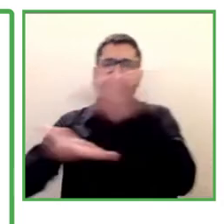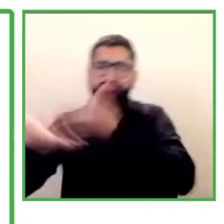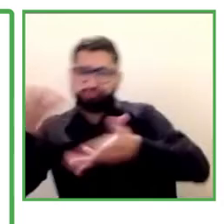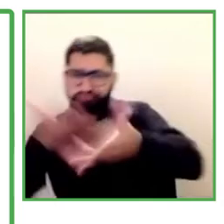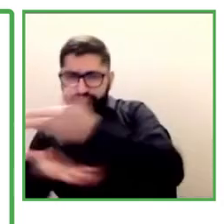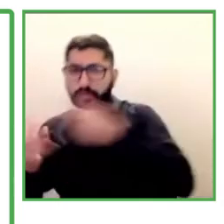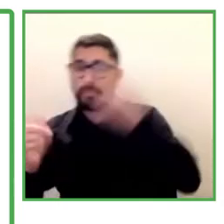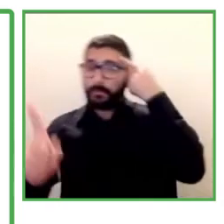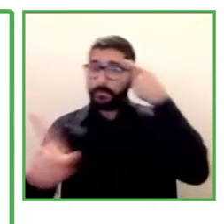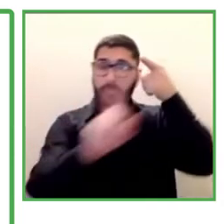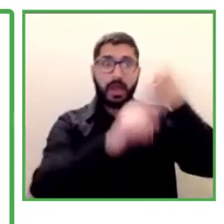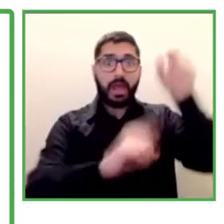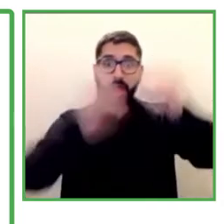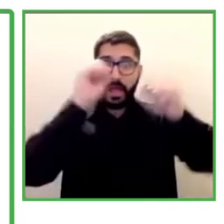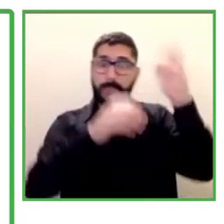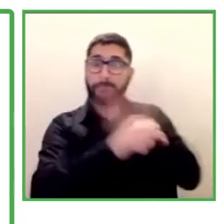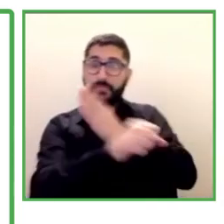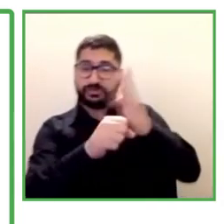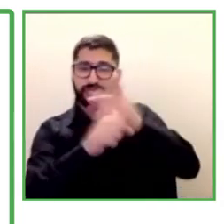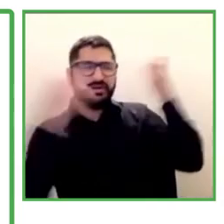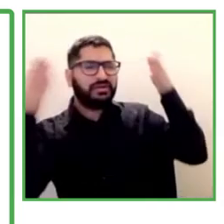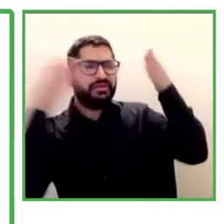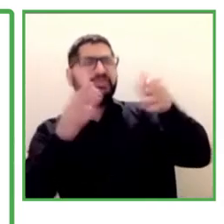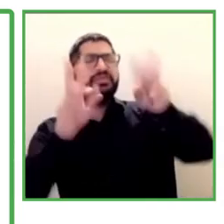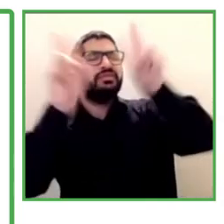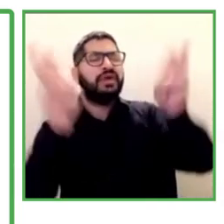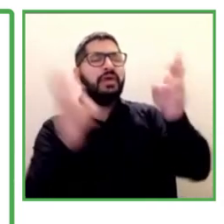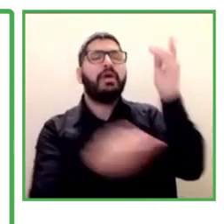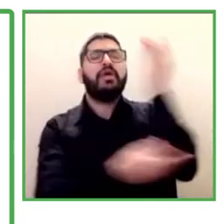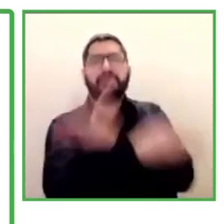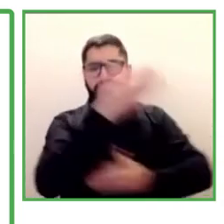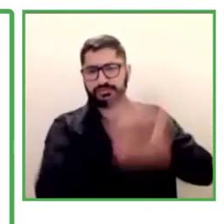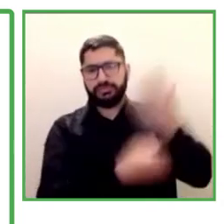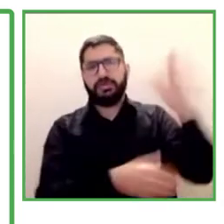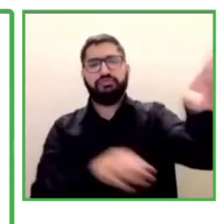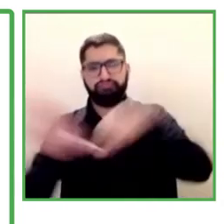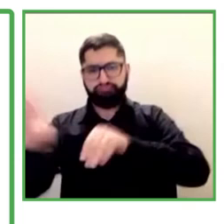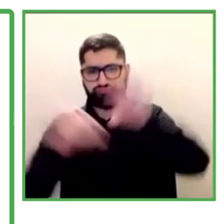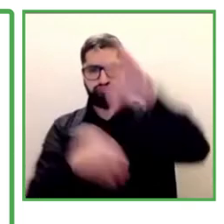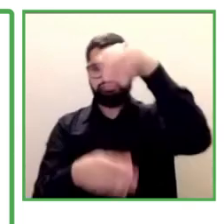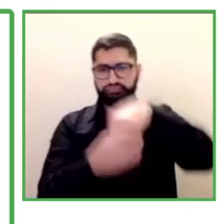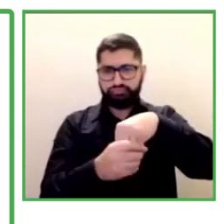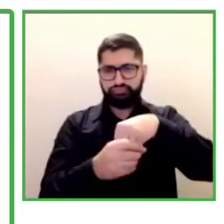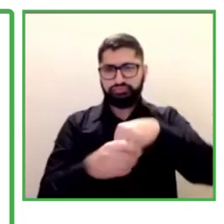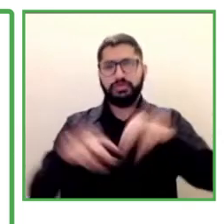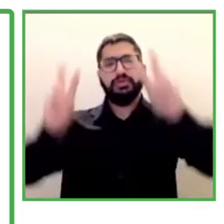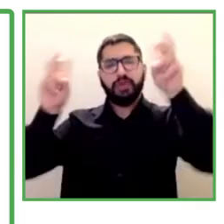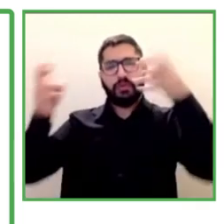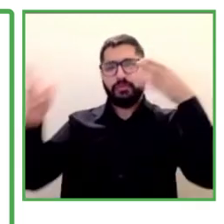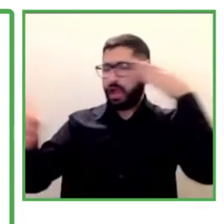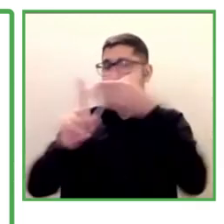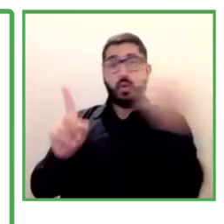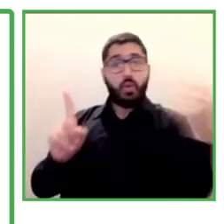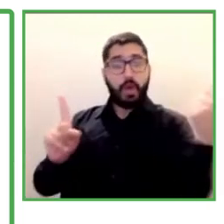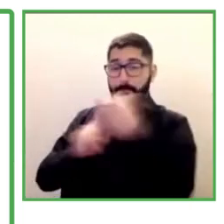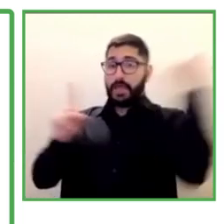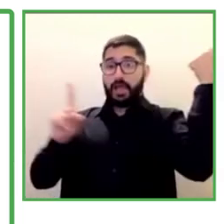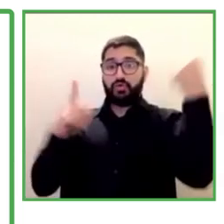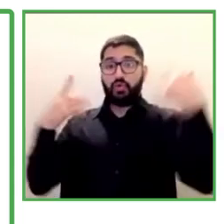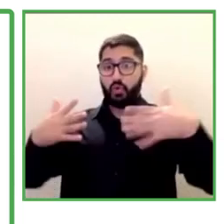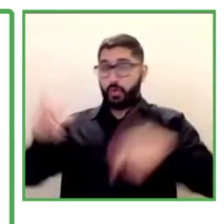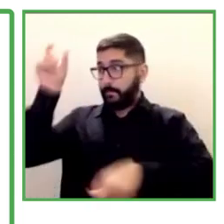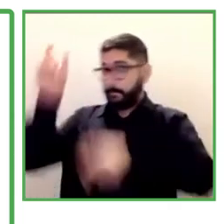to the inclusion of people with disabilities. The impact at the user level is